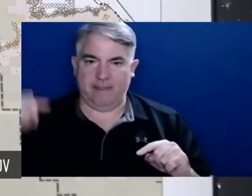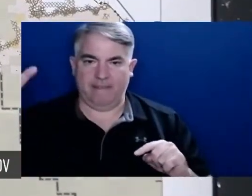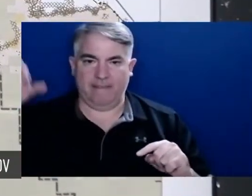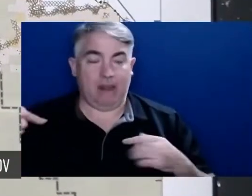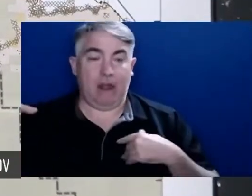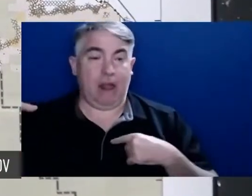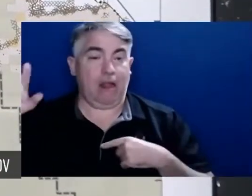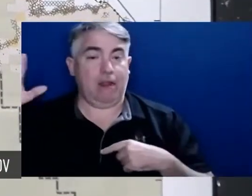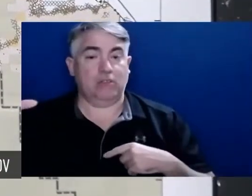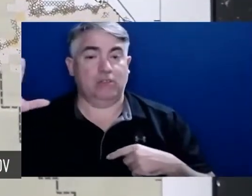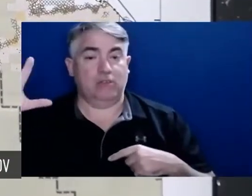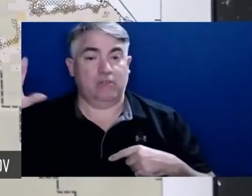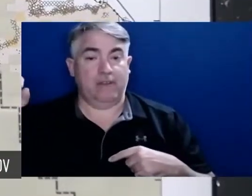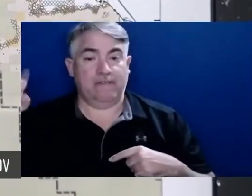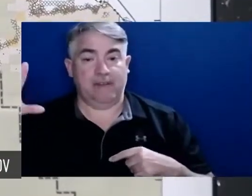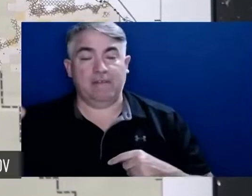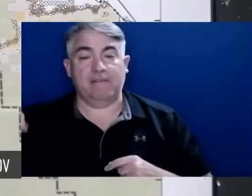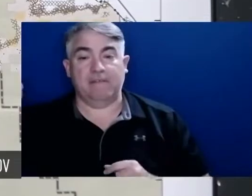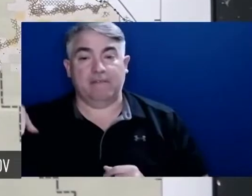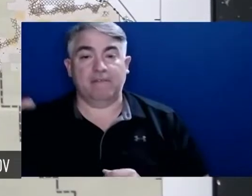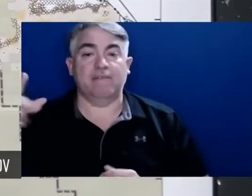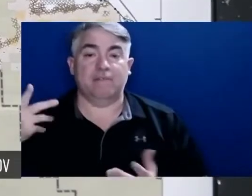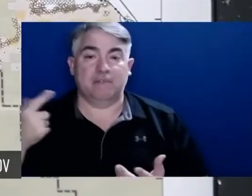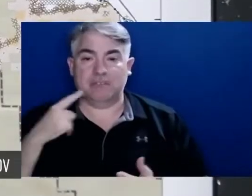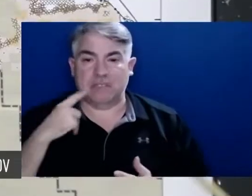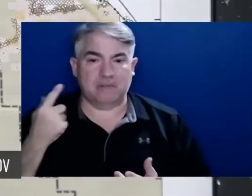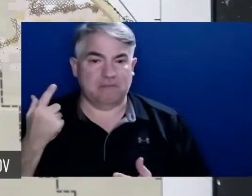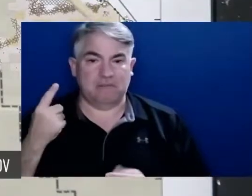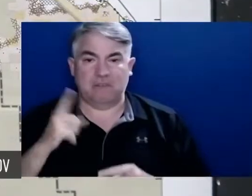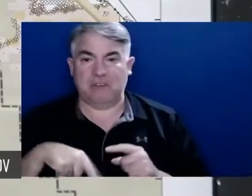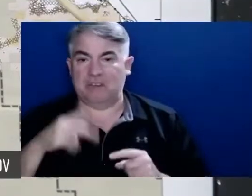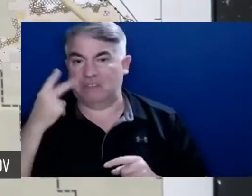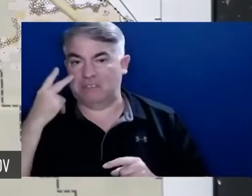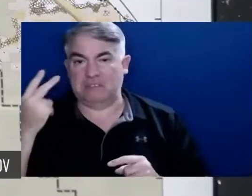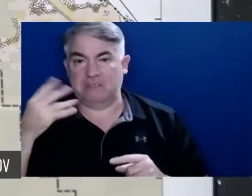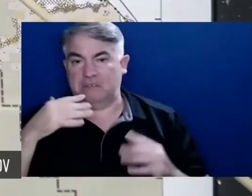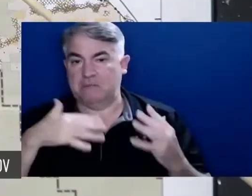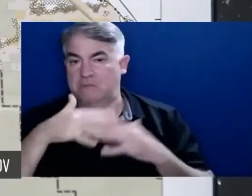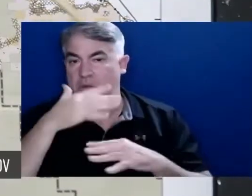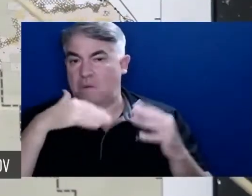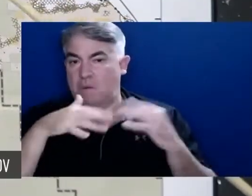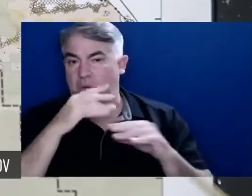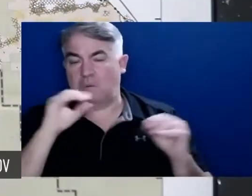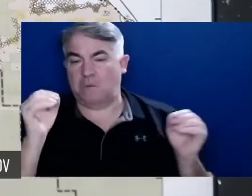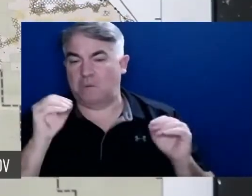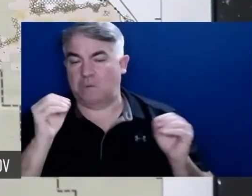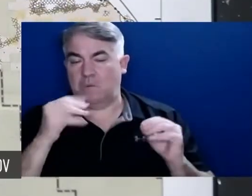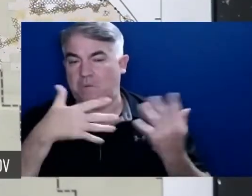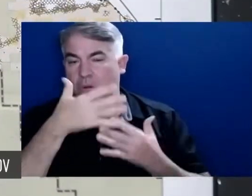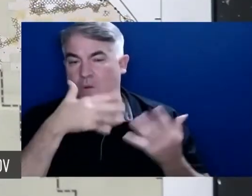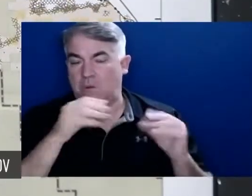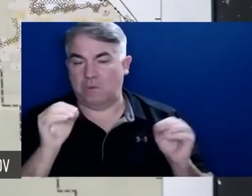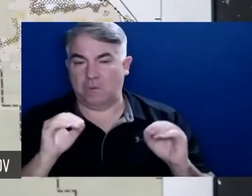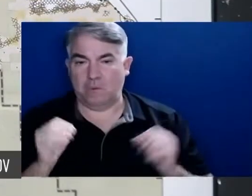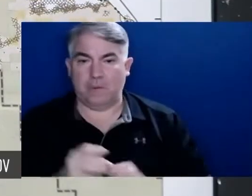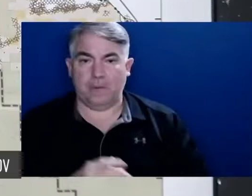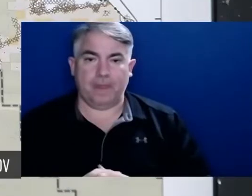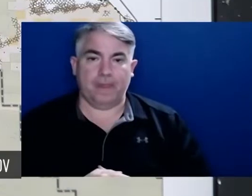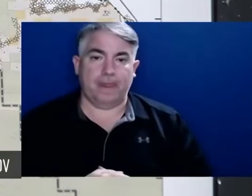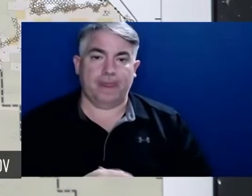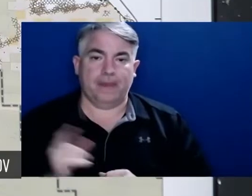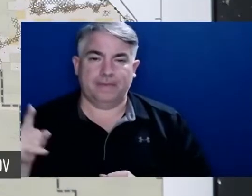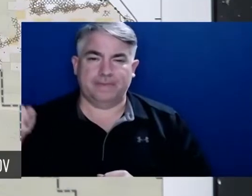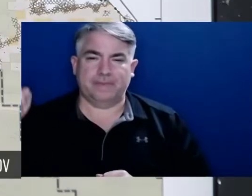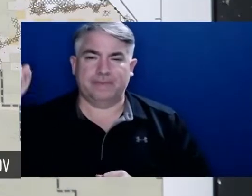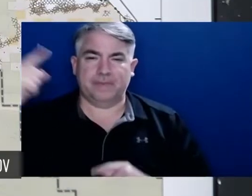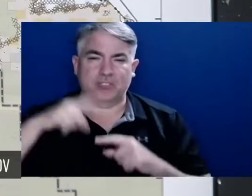today told me that they couldn't see smoke. So that we had those crews build hand line up through the retardant line for